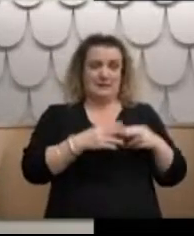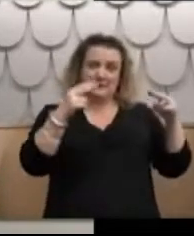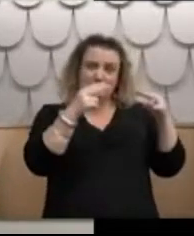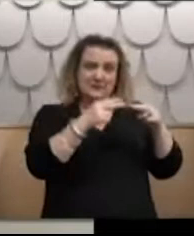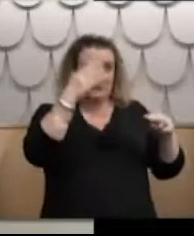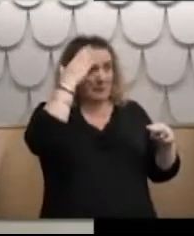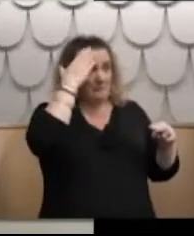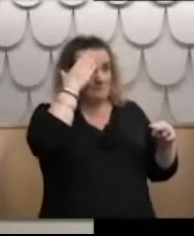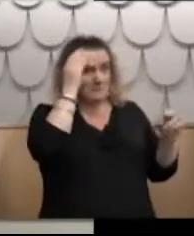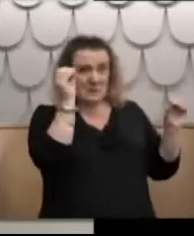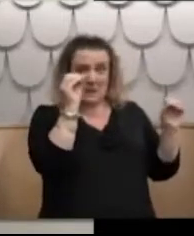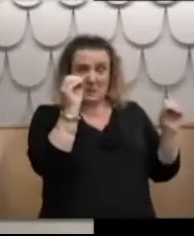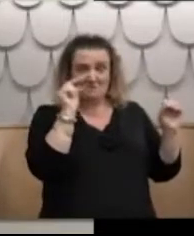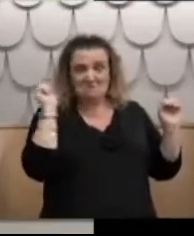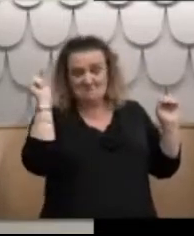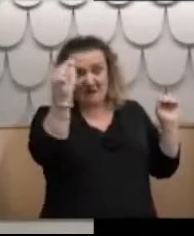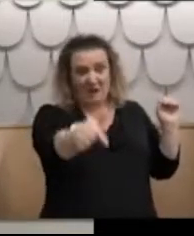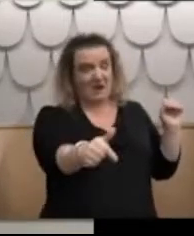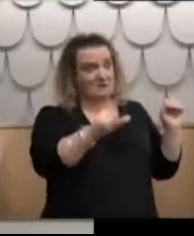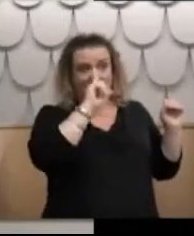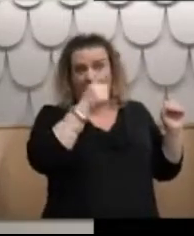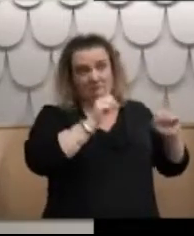mum if I was that far away from home.